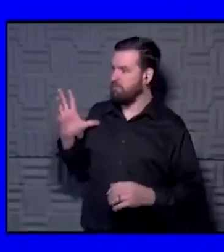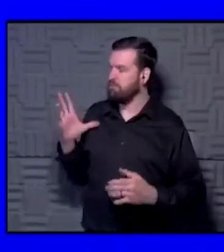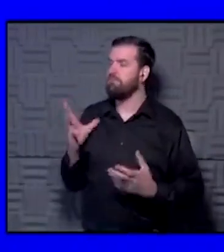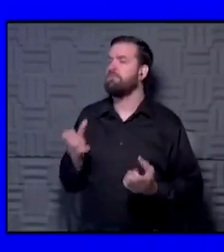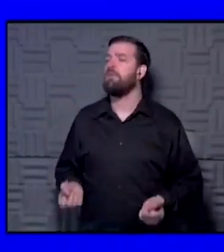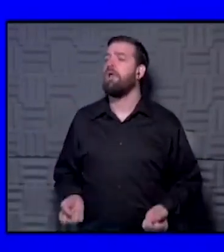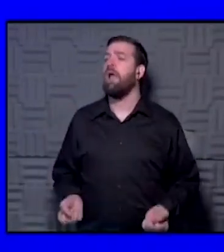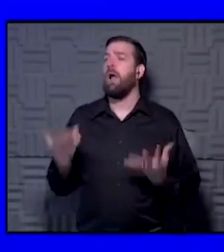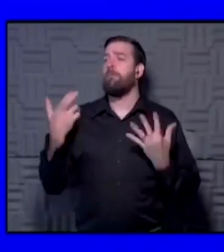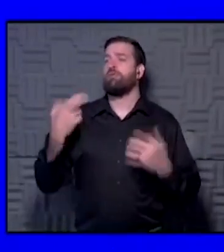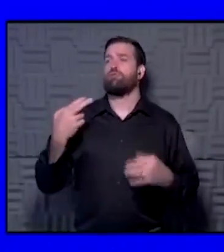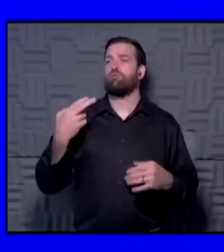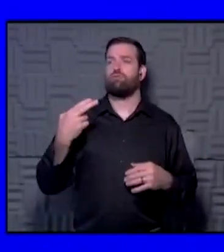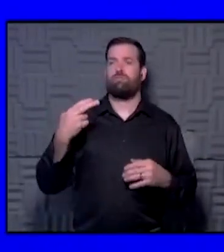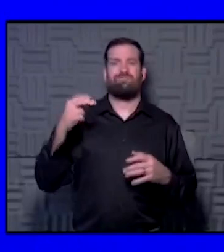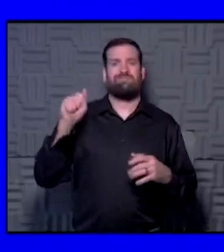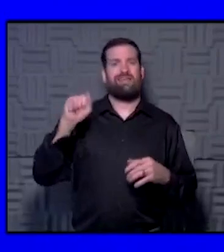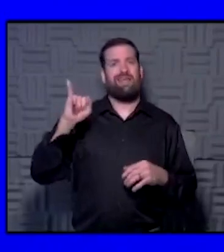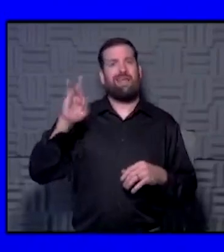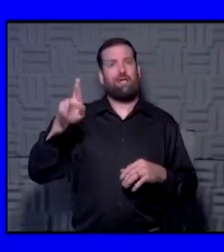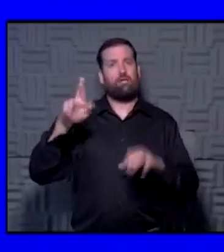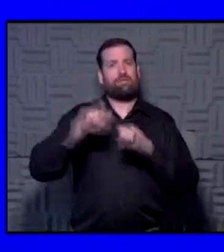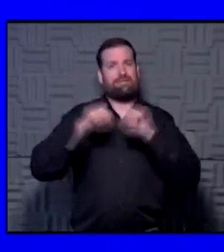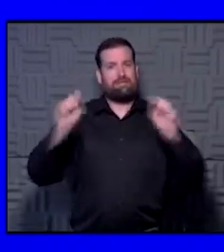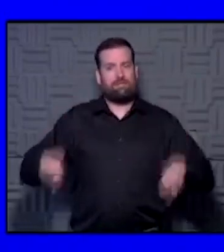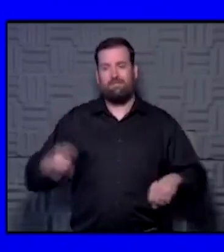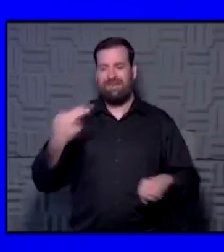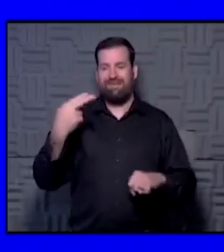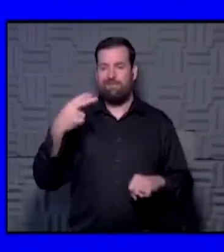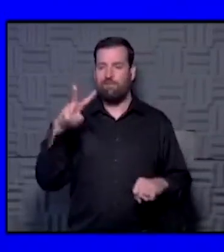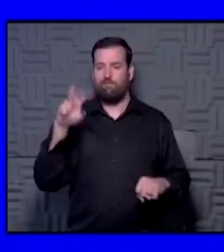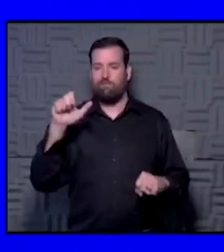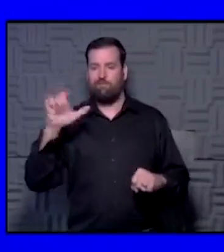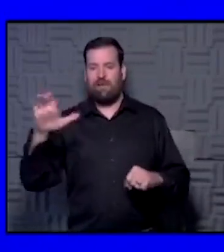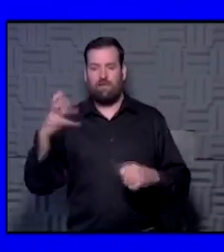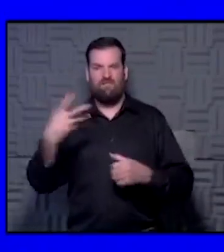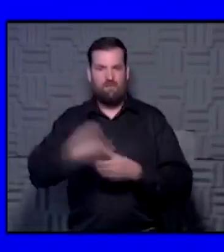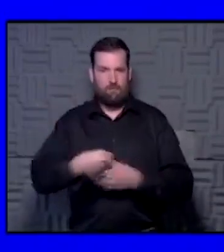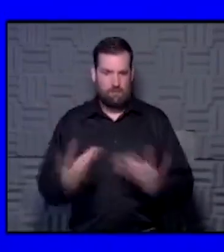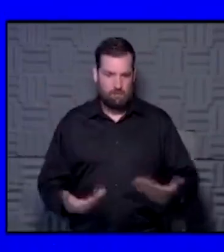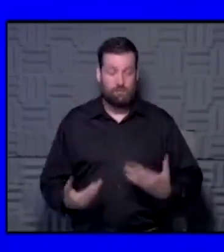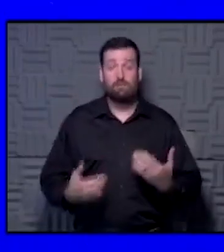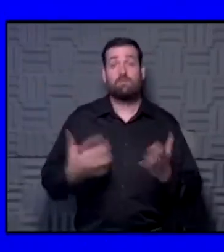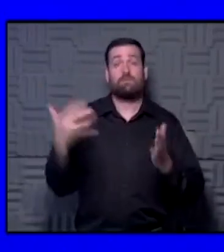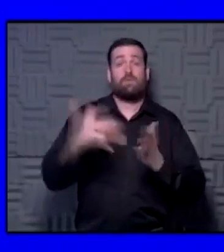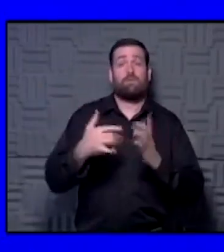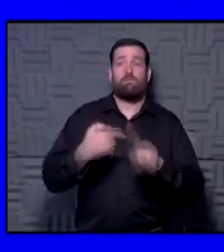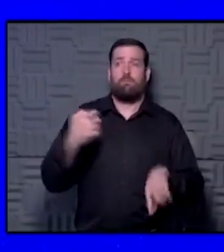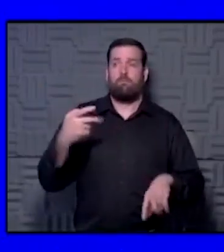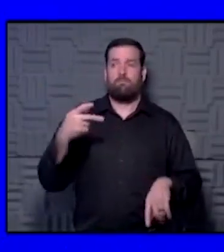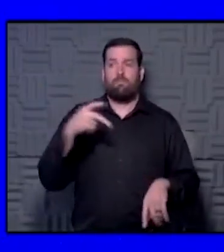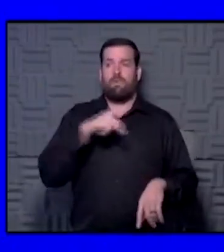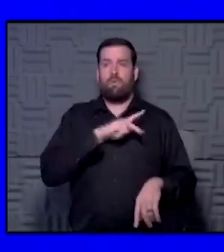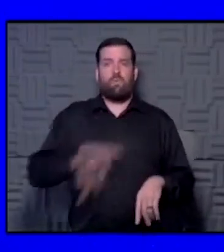know, how much does HVAC come into play here? Really, you know, the study from the Princess cruise ship really didn't show